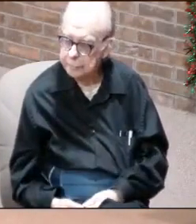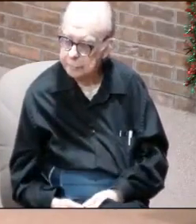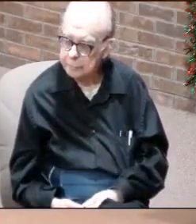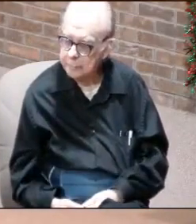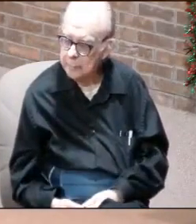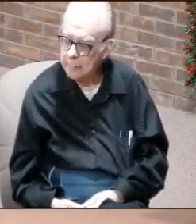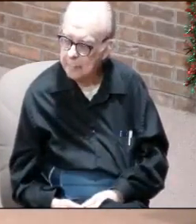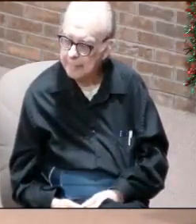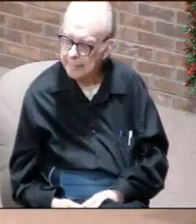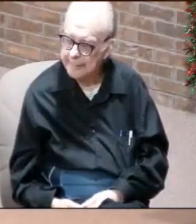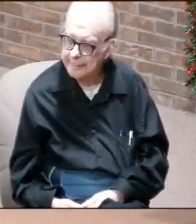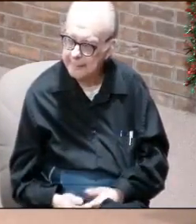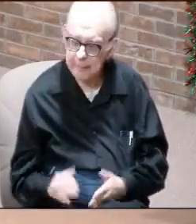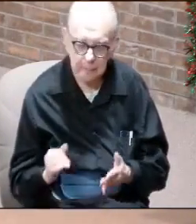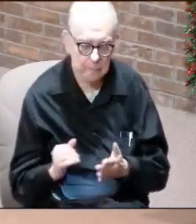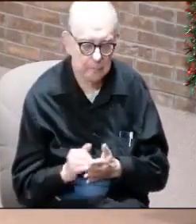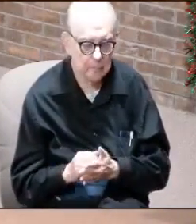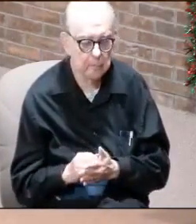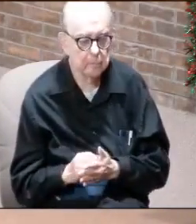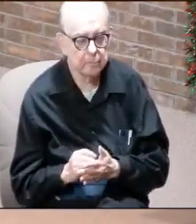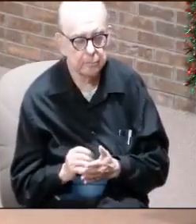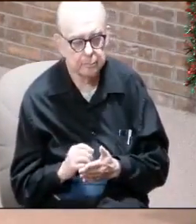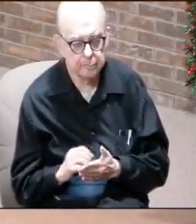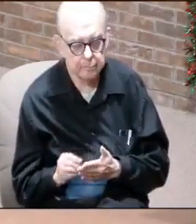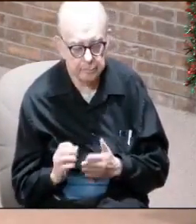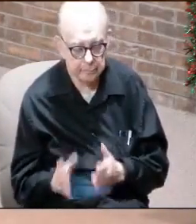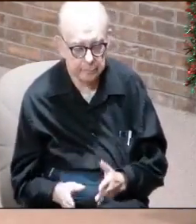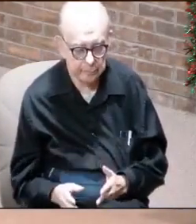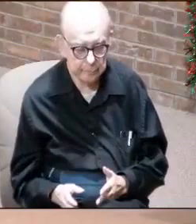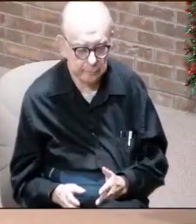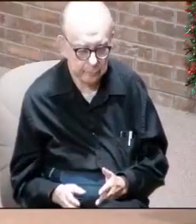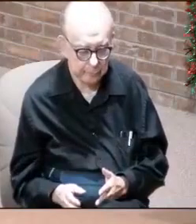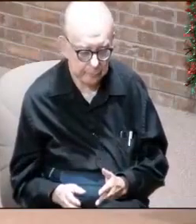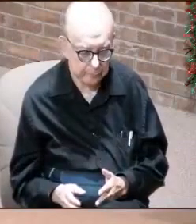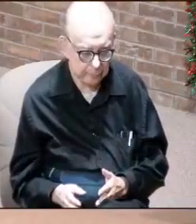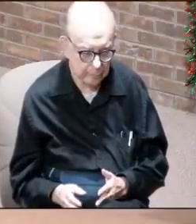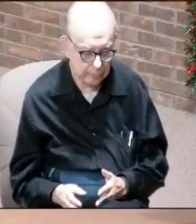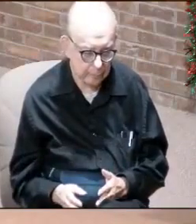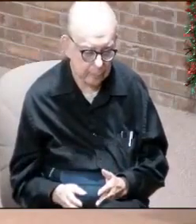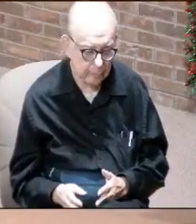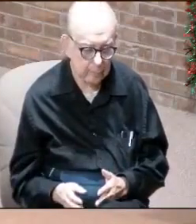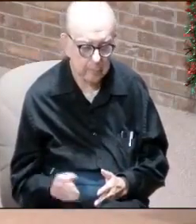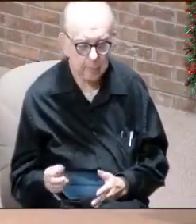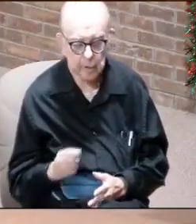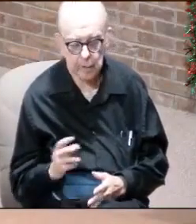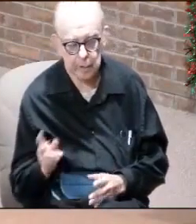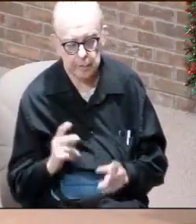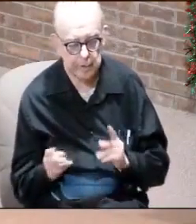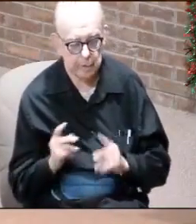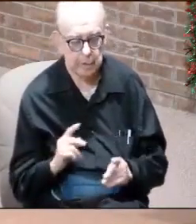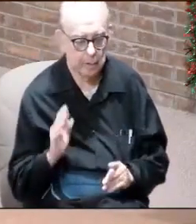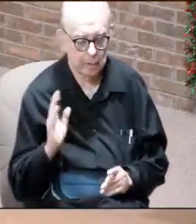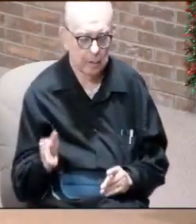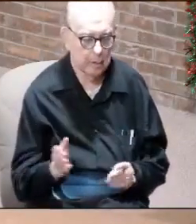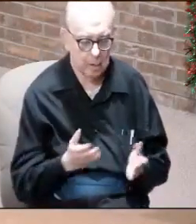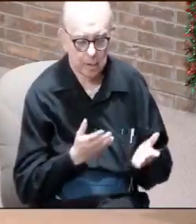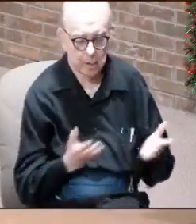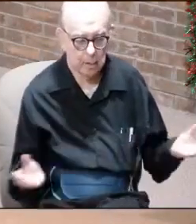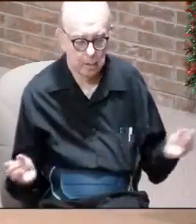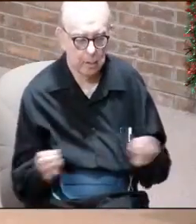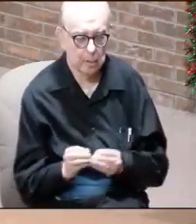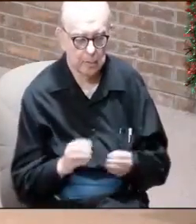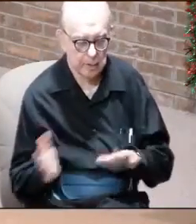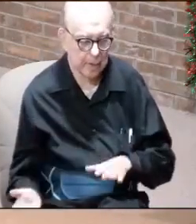this. This rider is accompanied by three other riders and they are going to bring nothing but